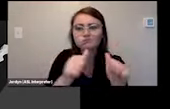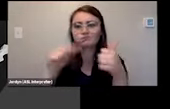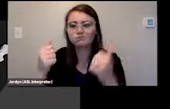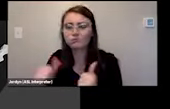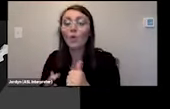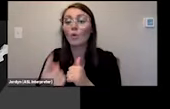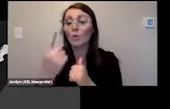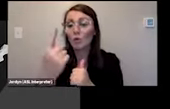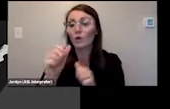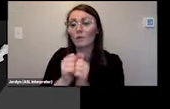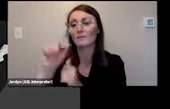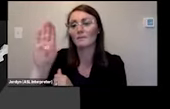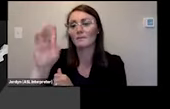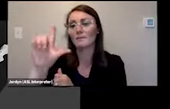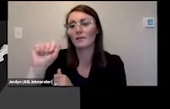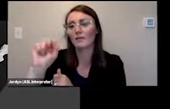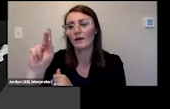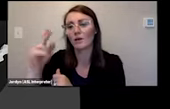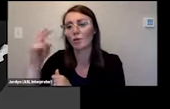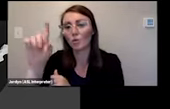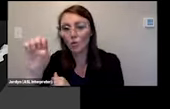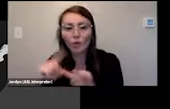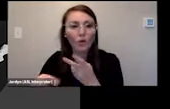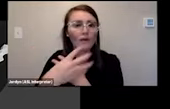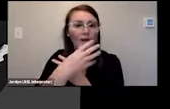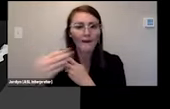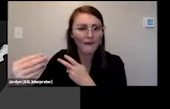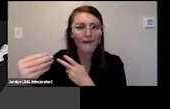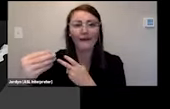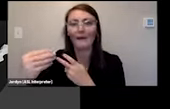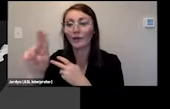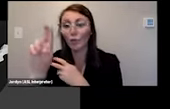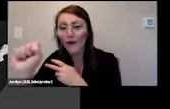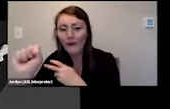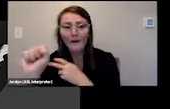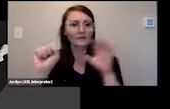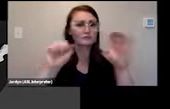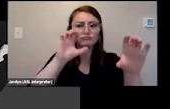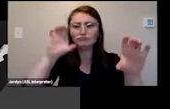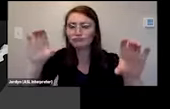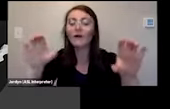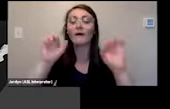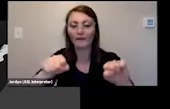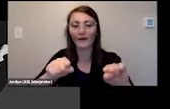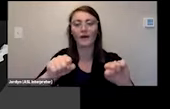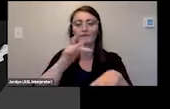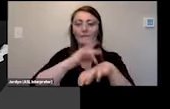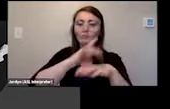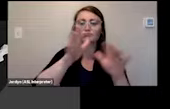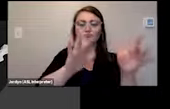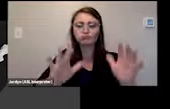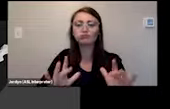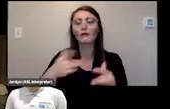collage of touch mapper prints so it's been really exciting having interns with these graphic design skills to make these cool images